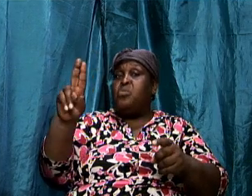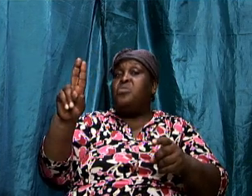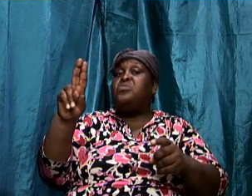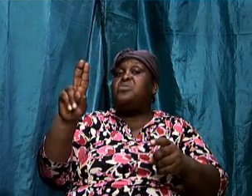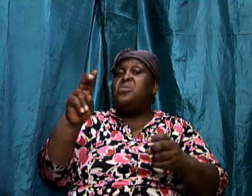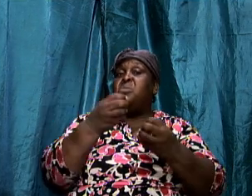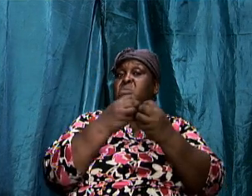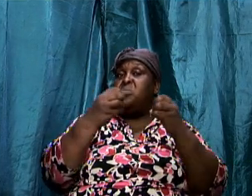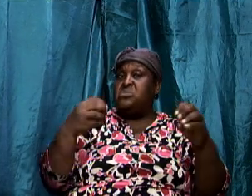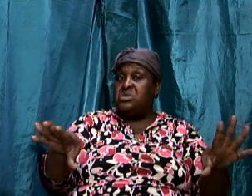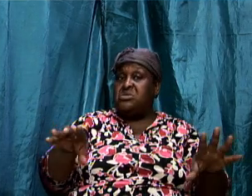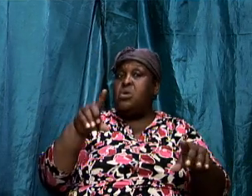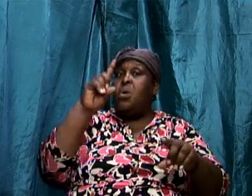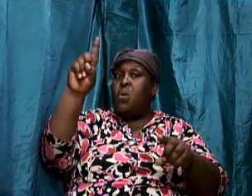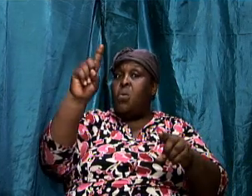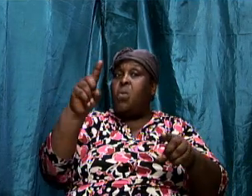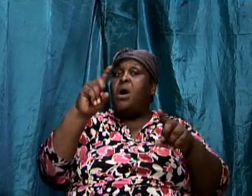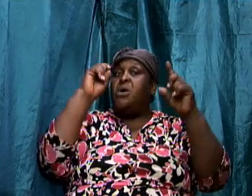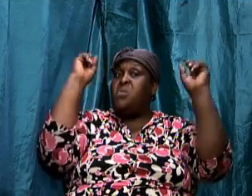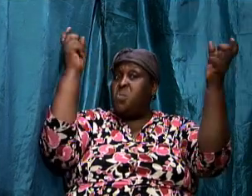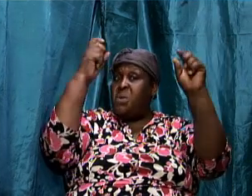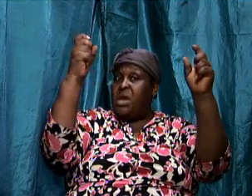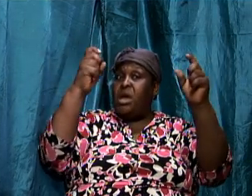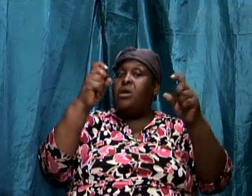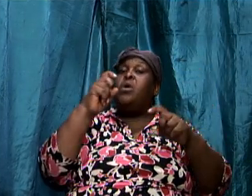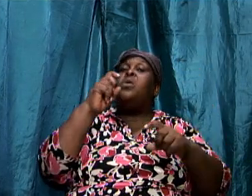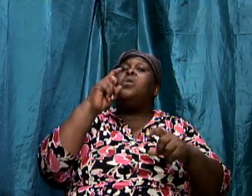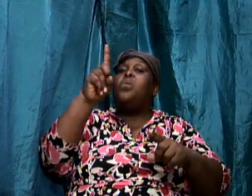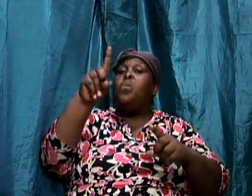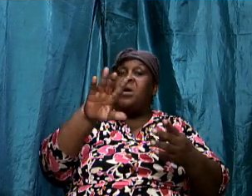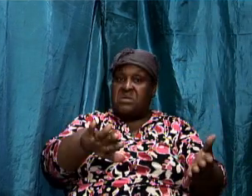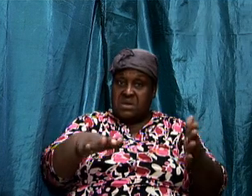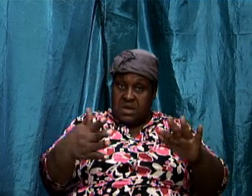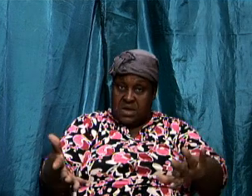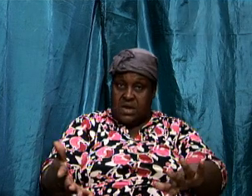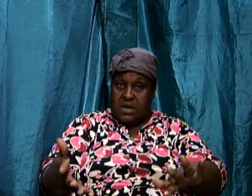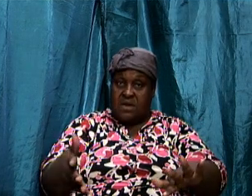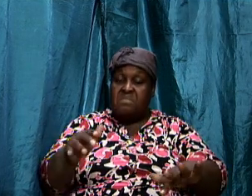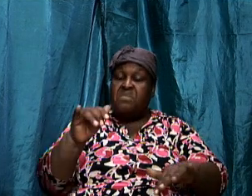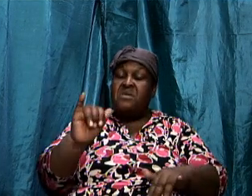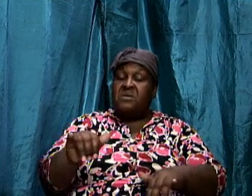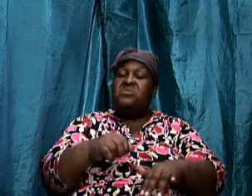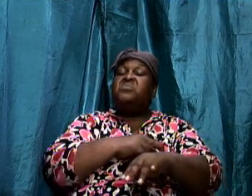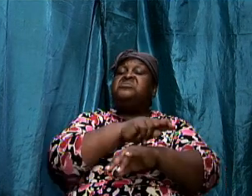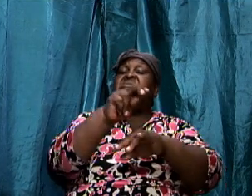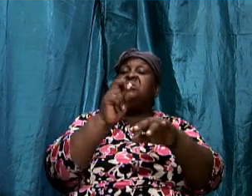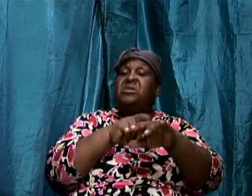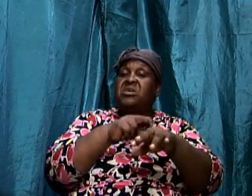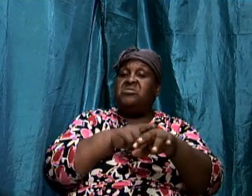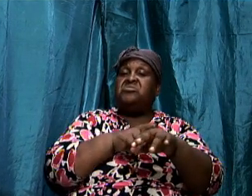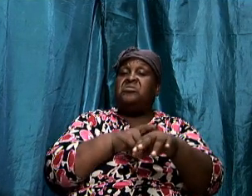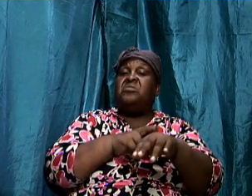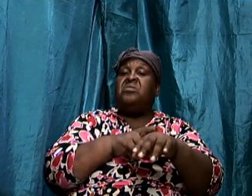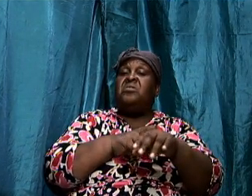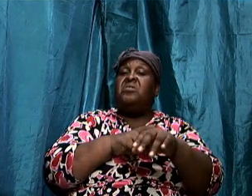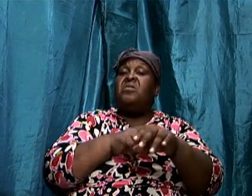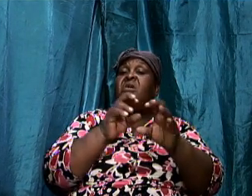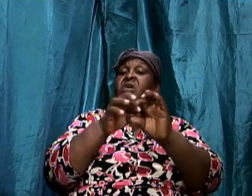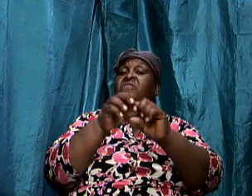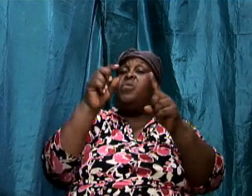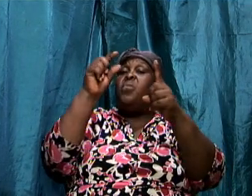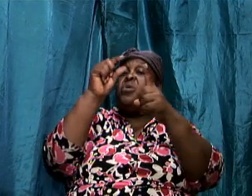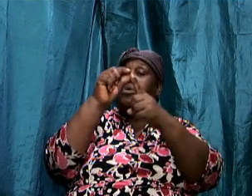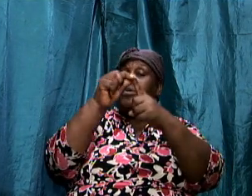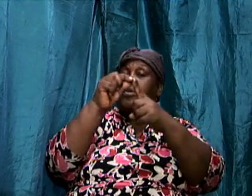is going to win and one is going to die this was the nature of the word pale when